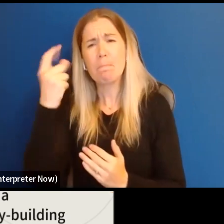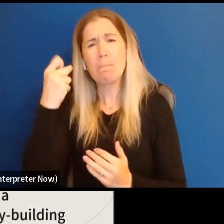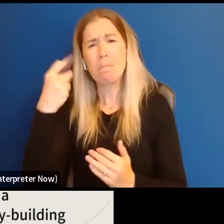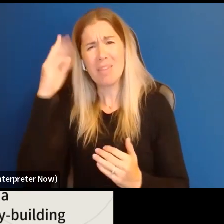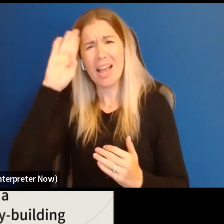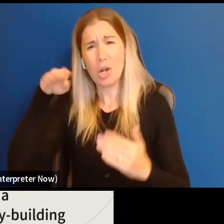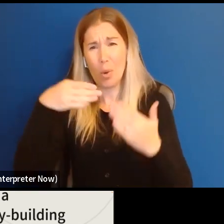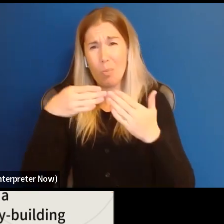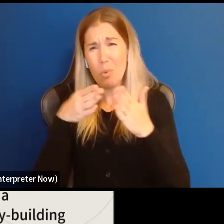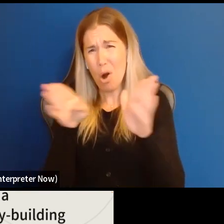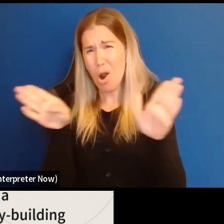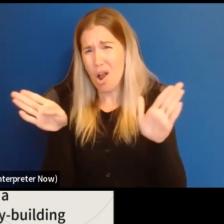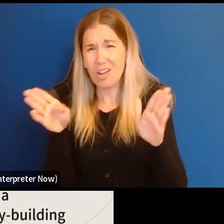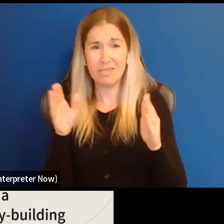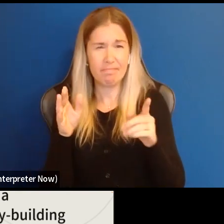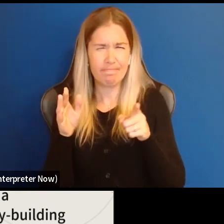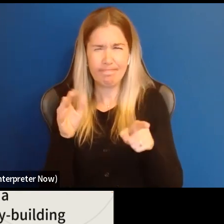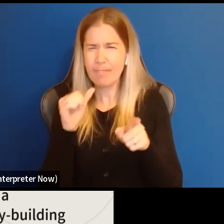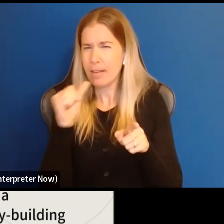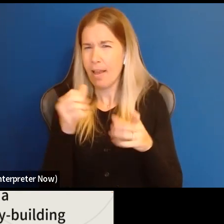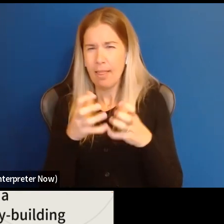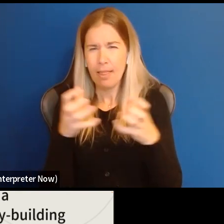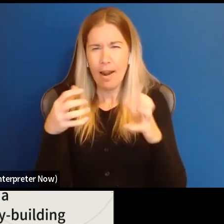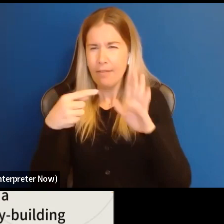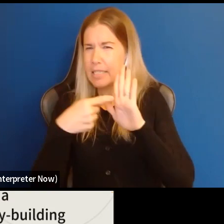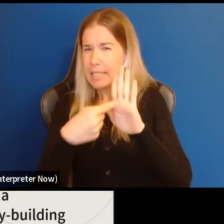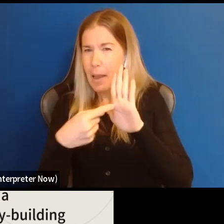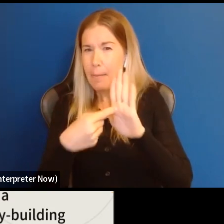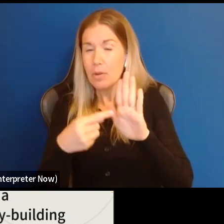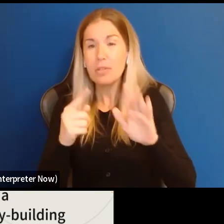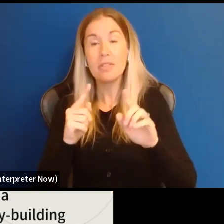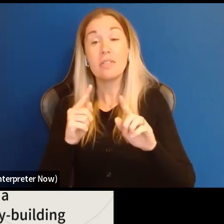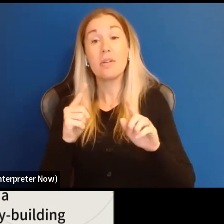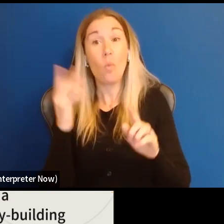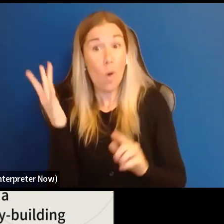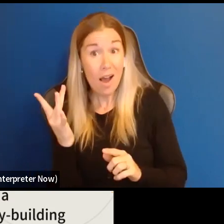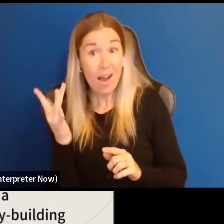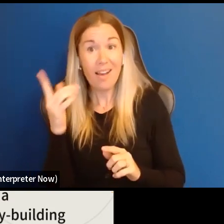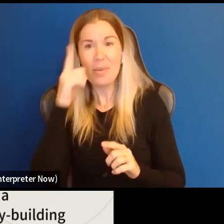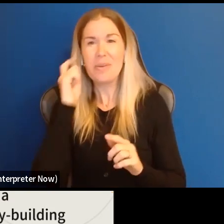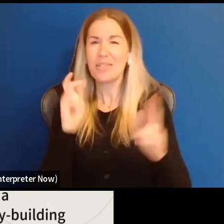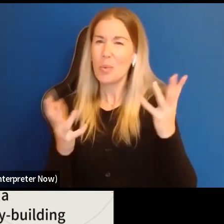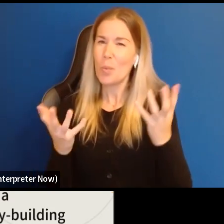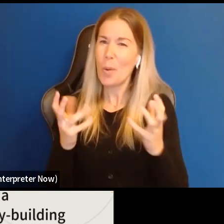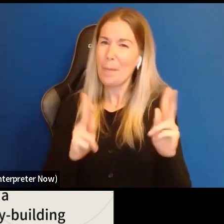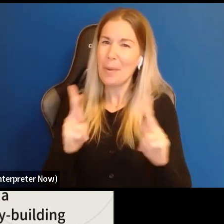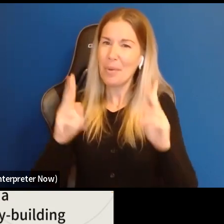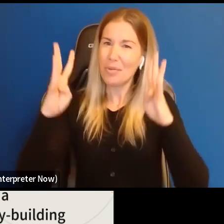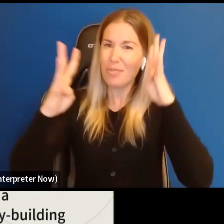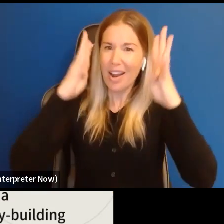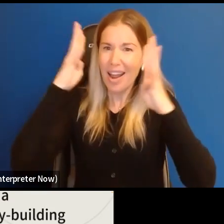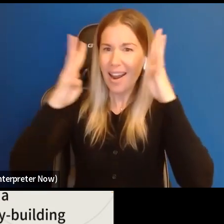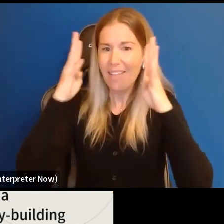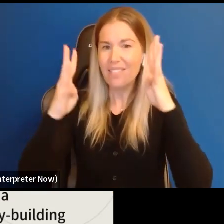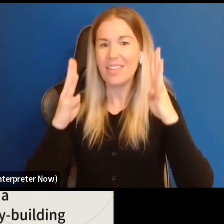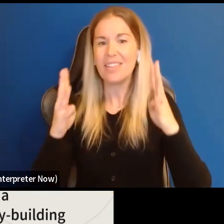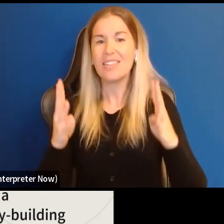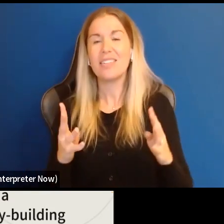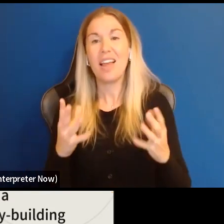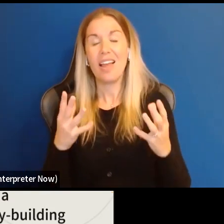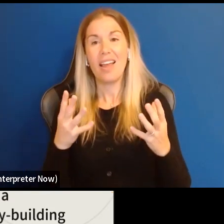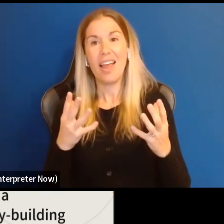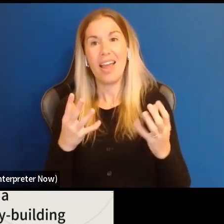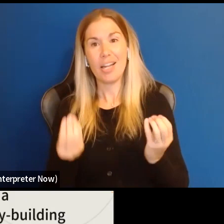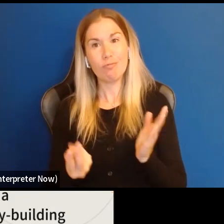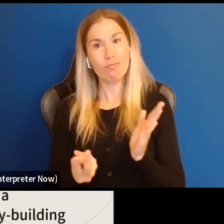don't give a lot of concrete examples because they're looking for people to be creative and really, you know, rise to